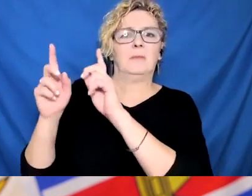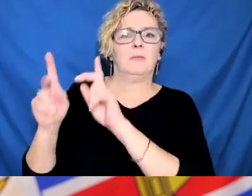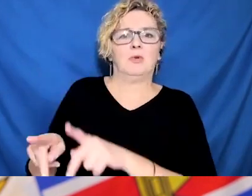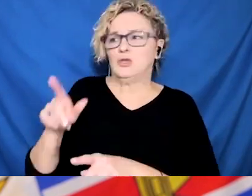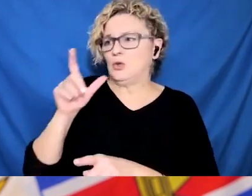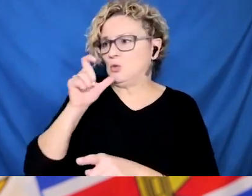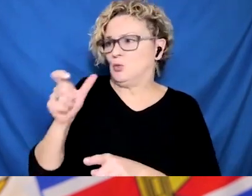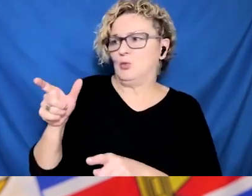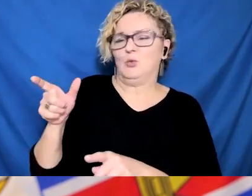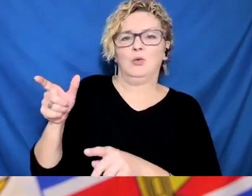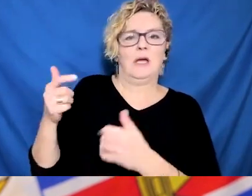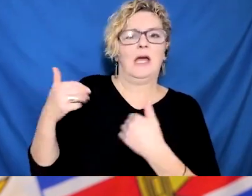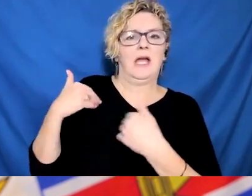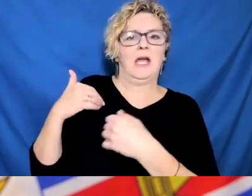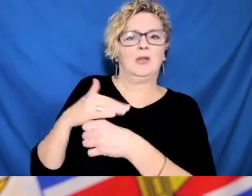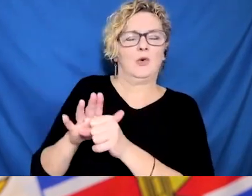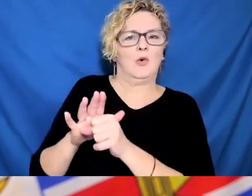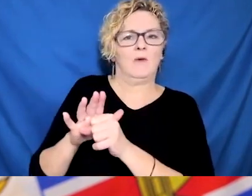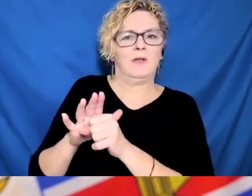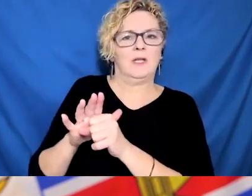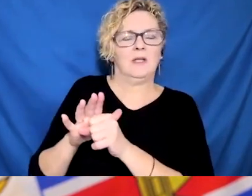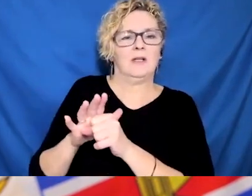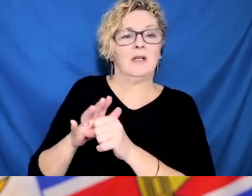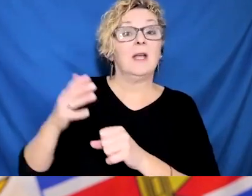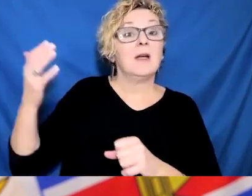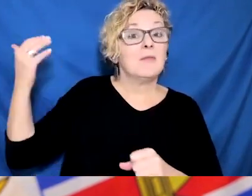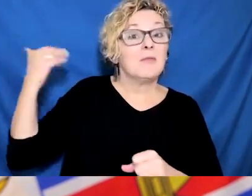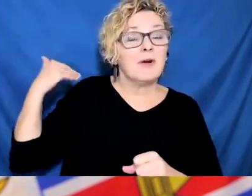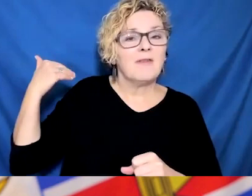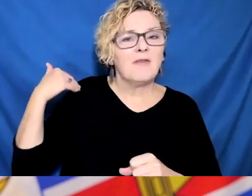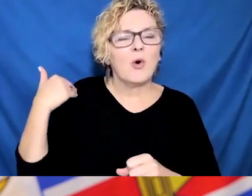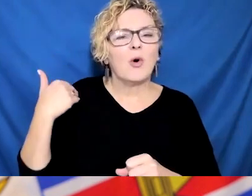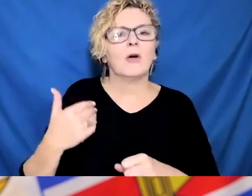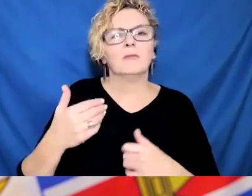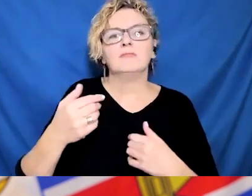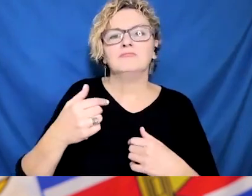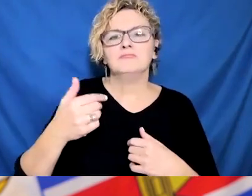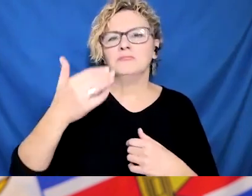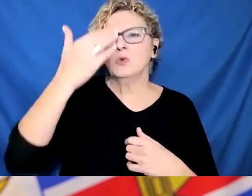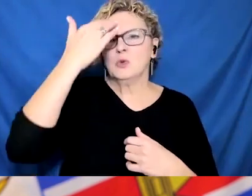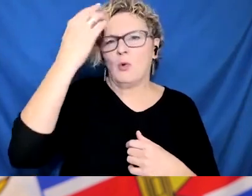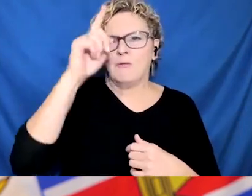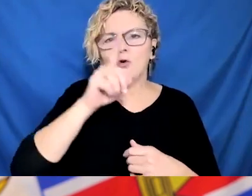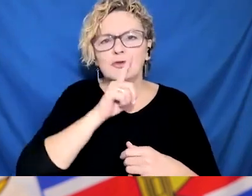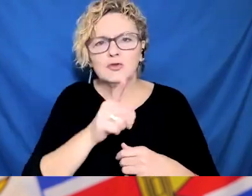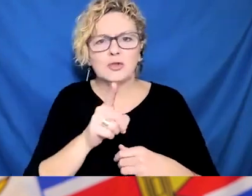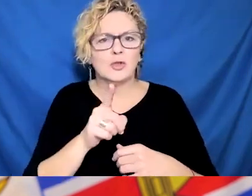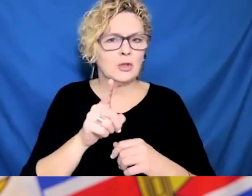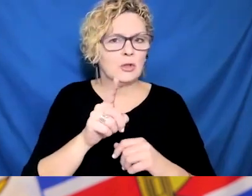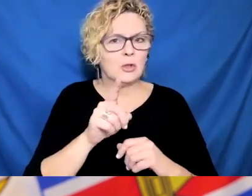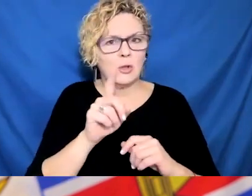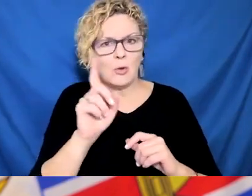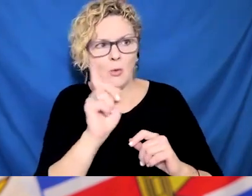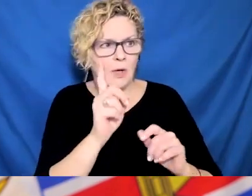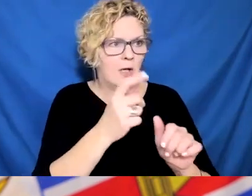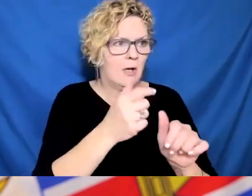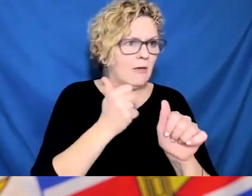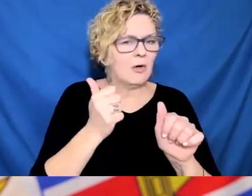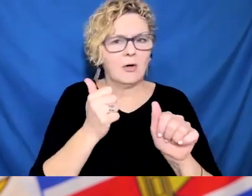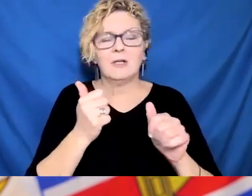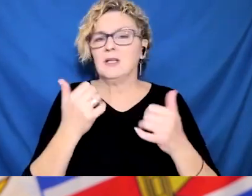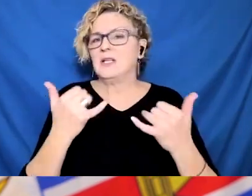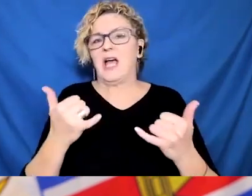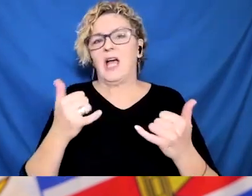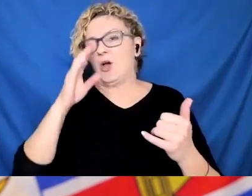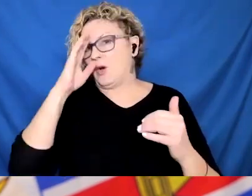need to pay attention to how we are feeling and making sure that we have a very low threshold for staying away and waiting for another day